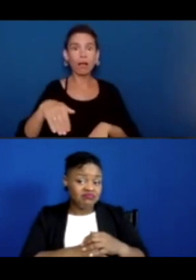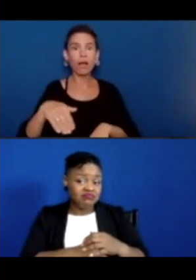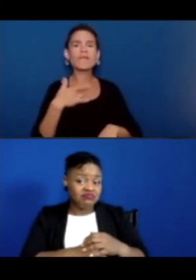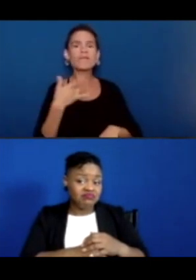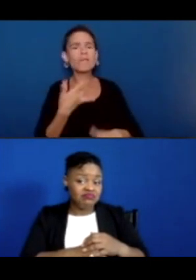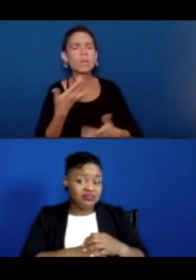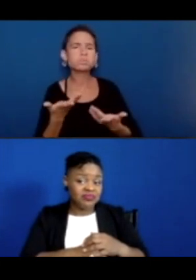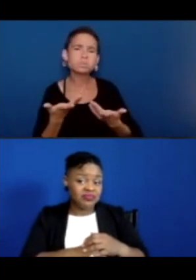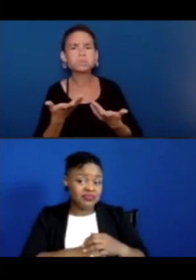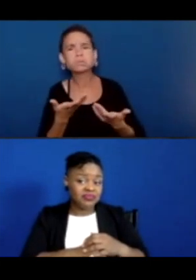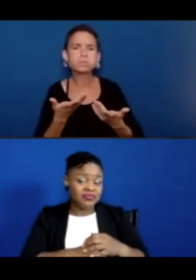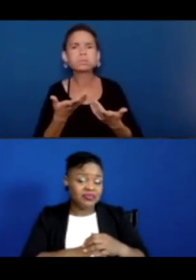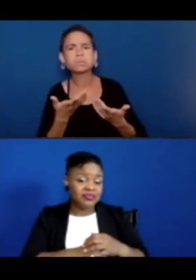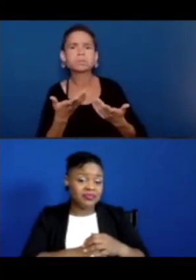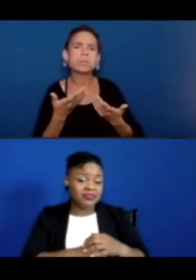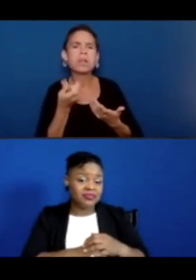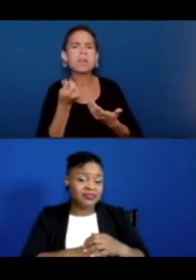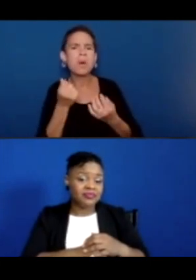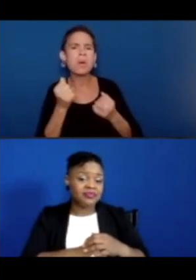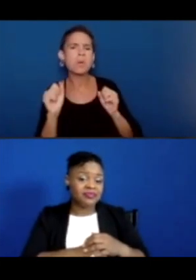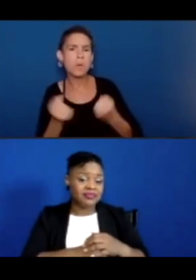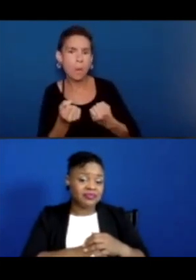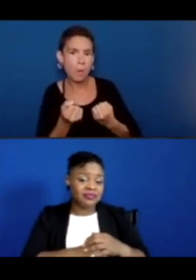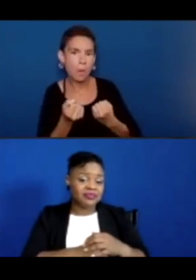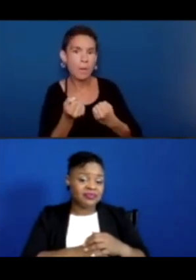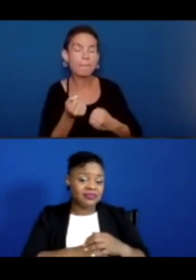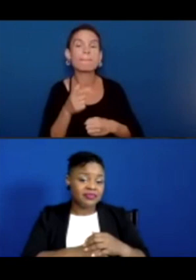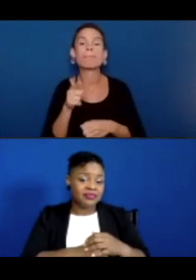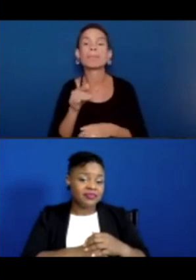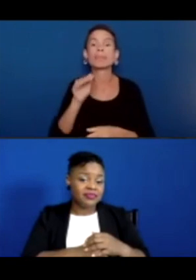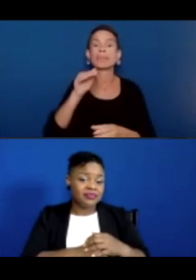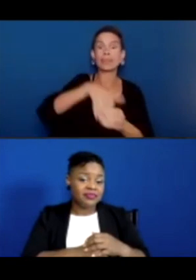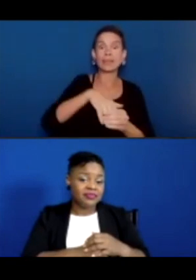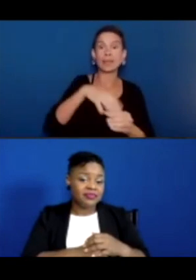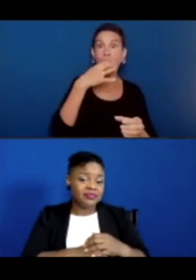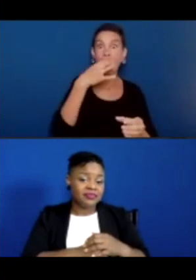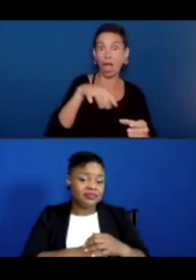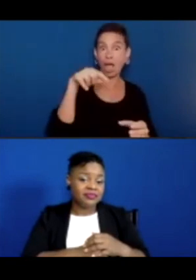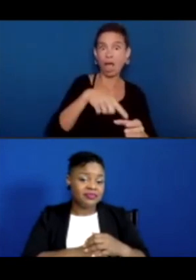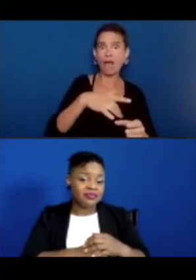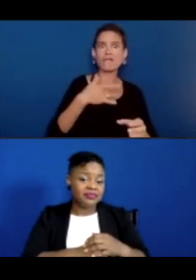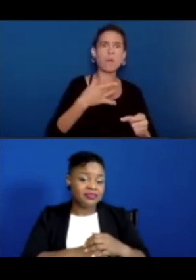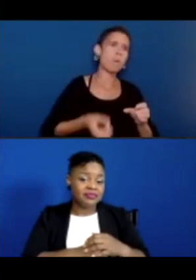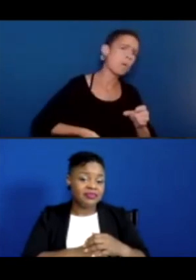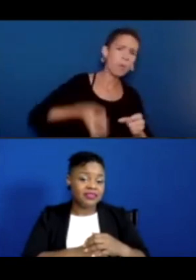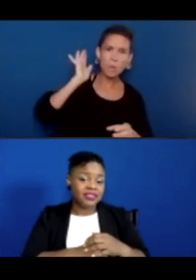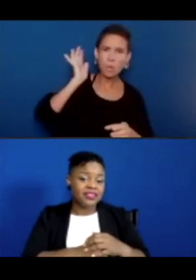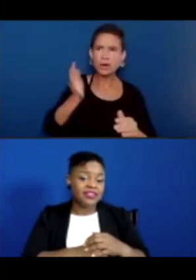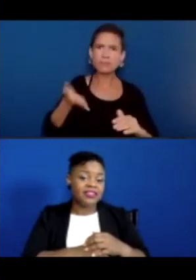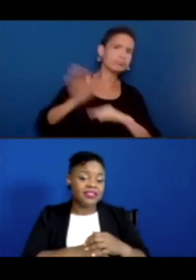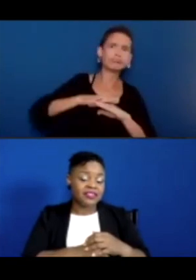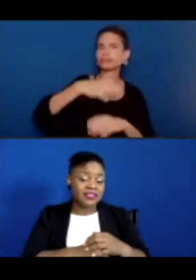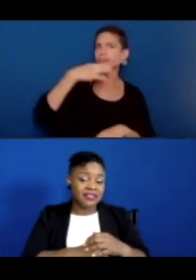it's super hot. But then this wasn't, I already know. But yes, I will try it. Cold, cold, cold. But when I put it in hot,